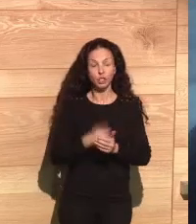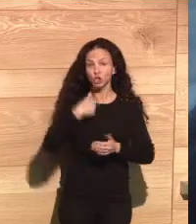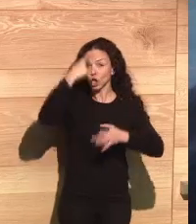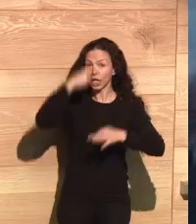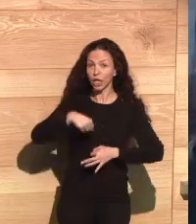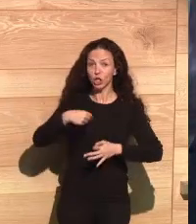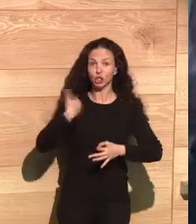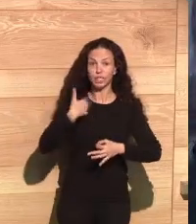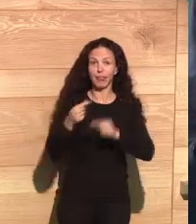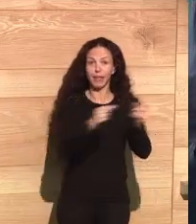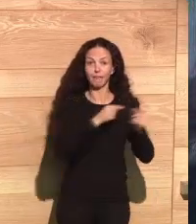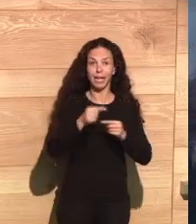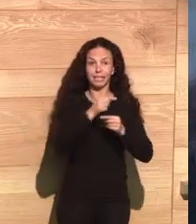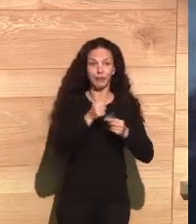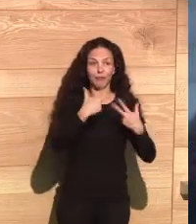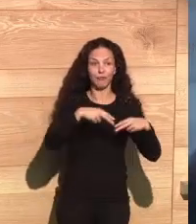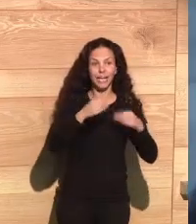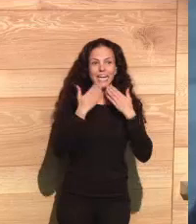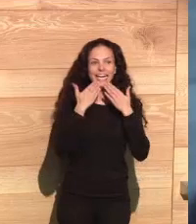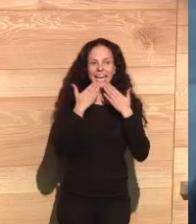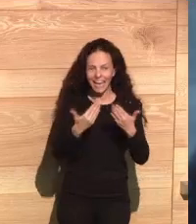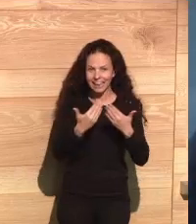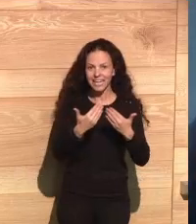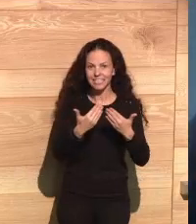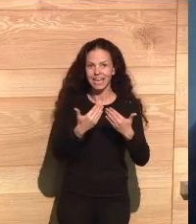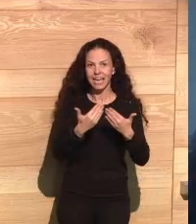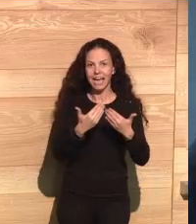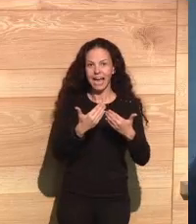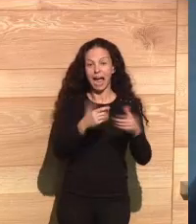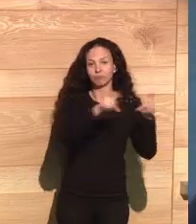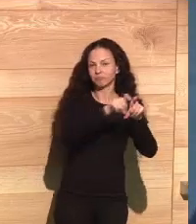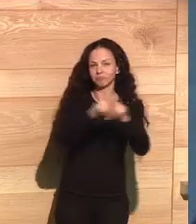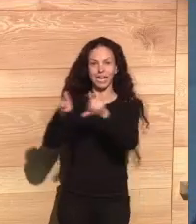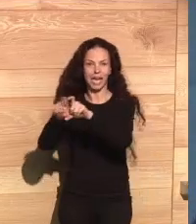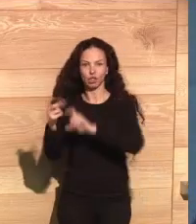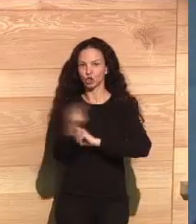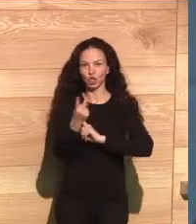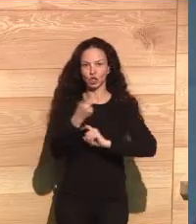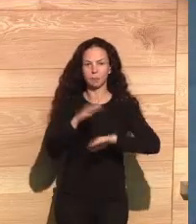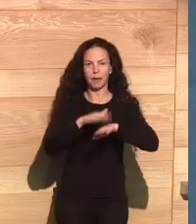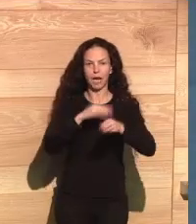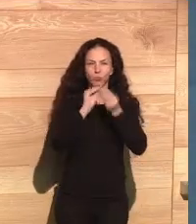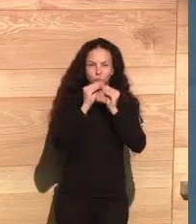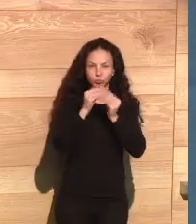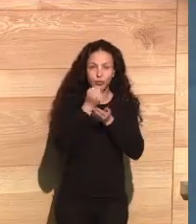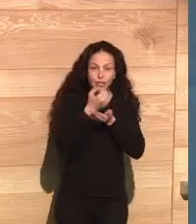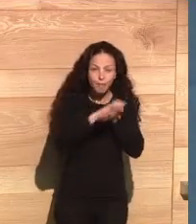an airplane ticket, if you use the privacy settings, then you will get better prices. So I could confirm this personally.